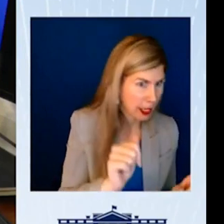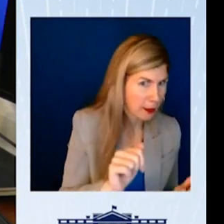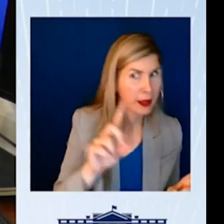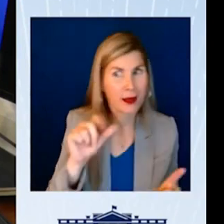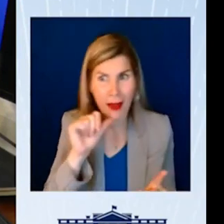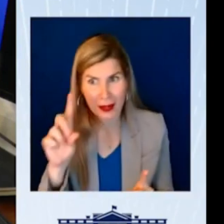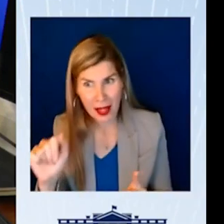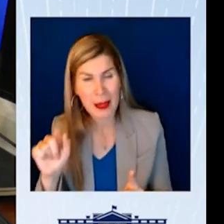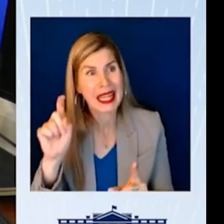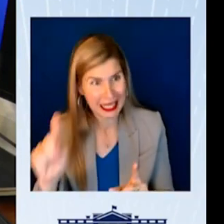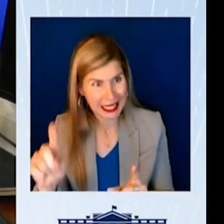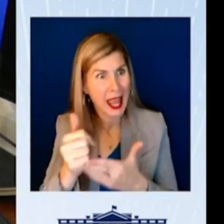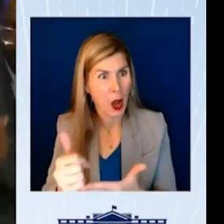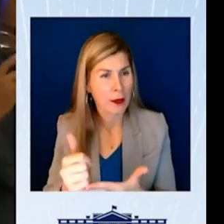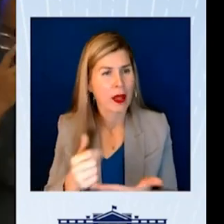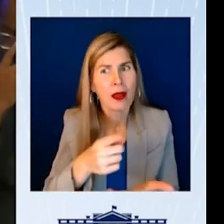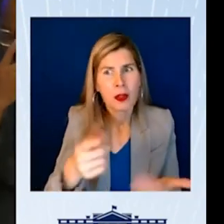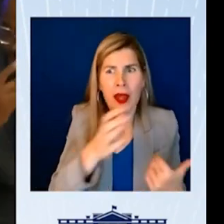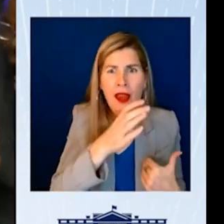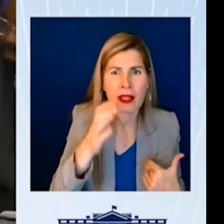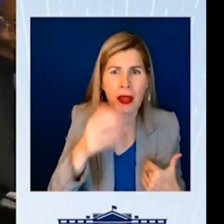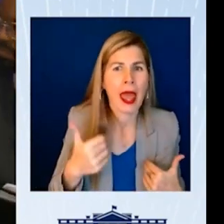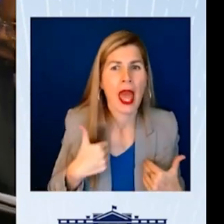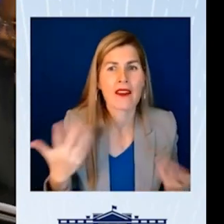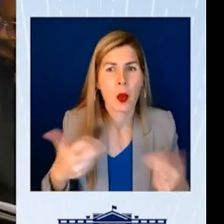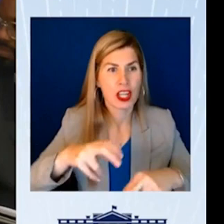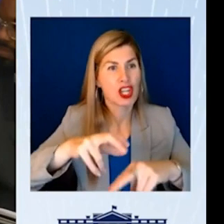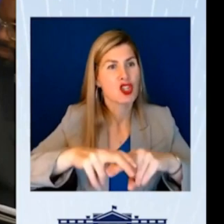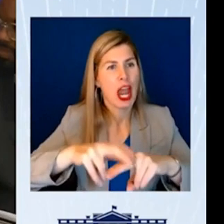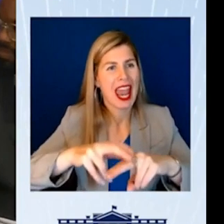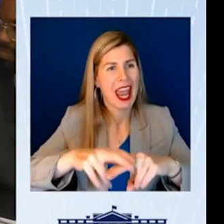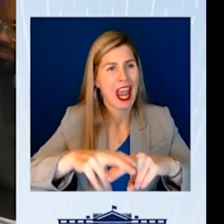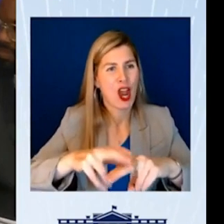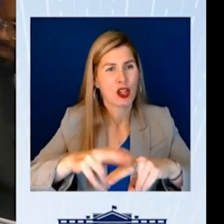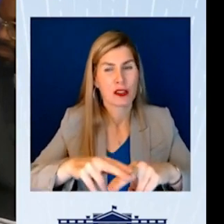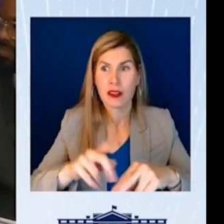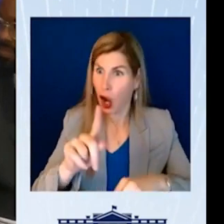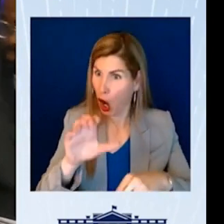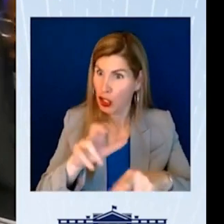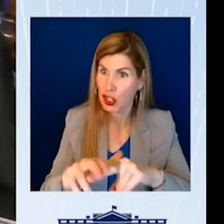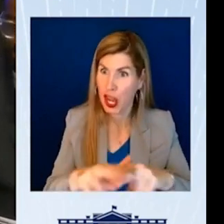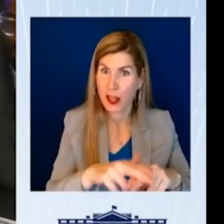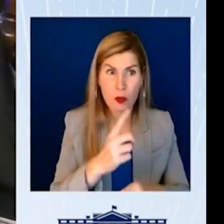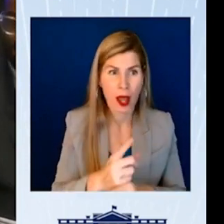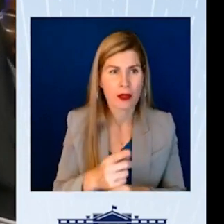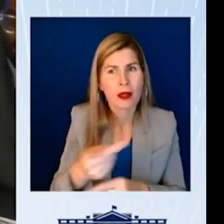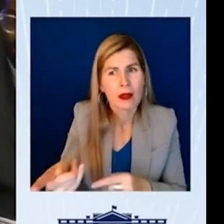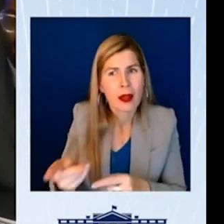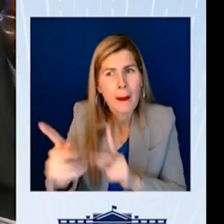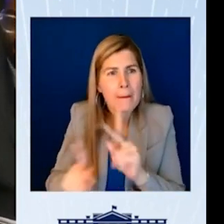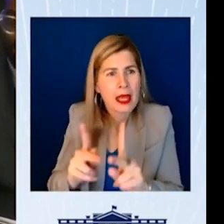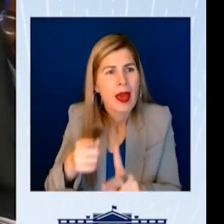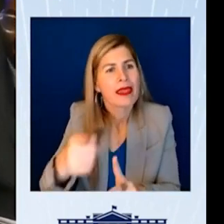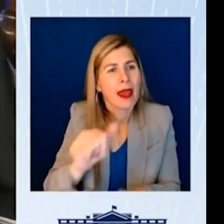The cafeteria was full of chairs, hundreds of chairs. Those are accommodations for non